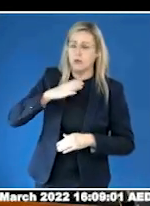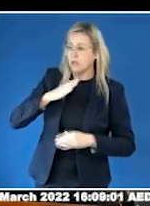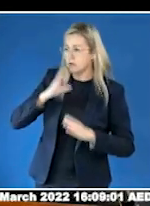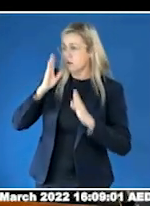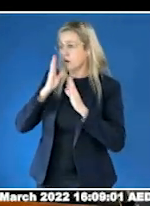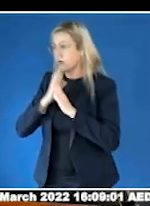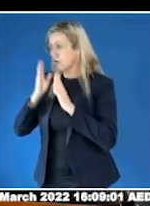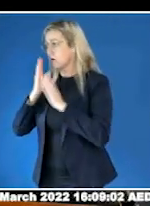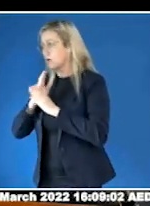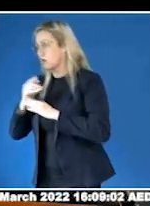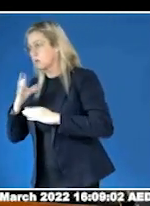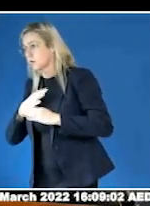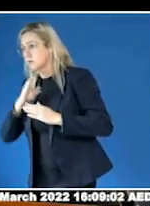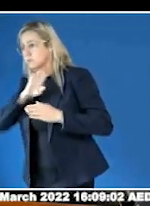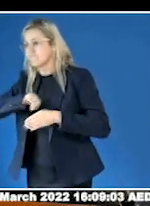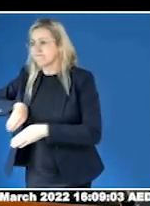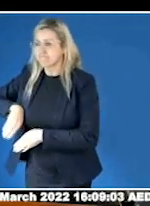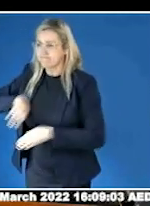takes a large toll.